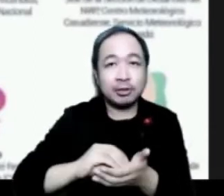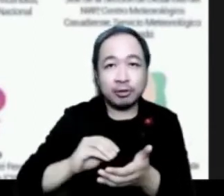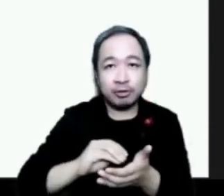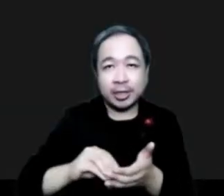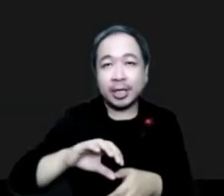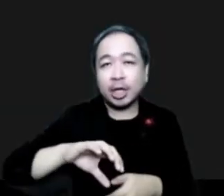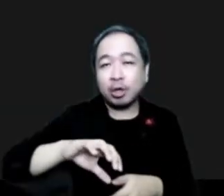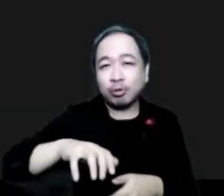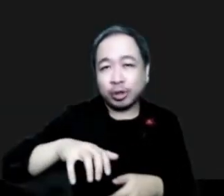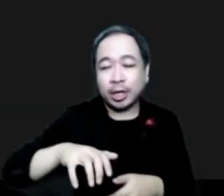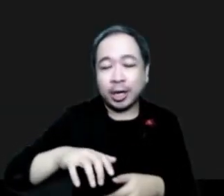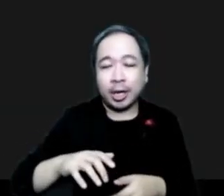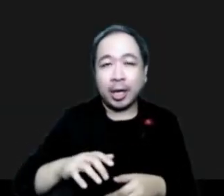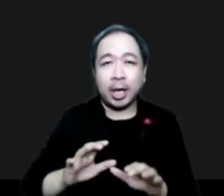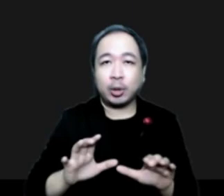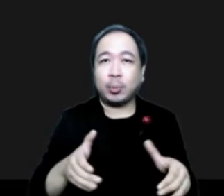in Central America.